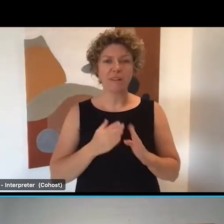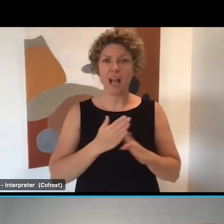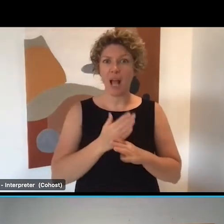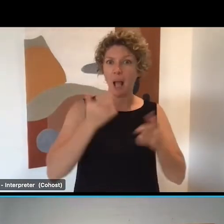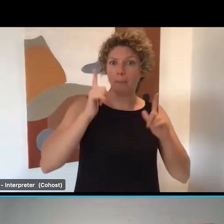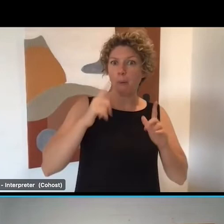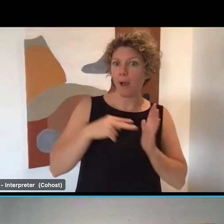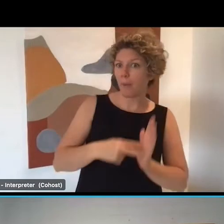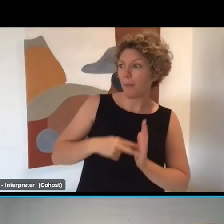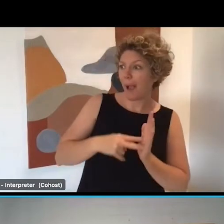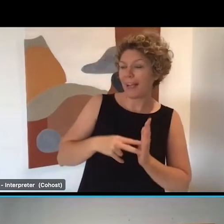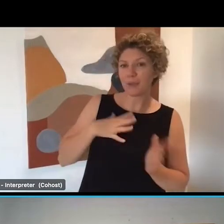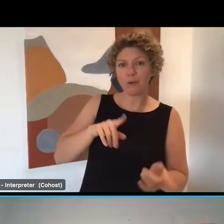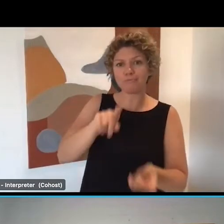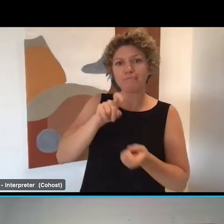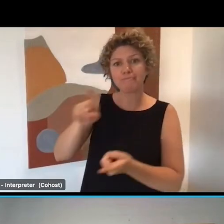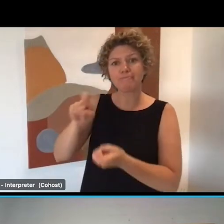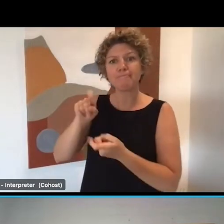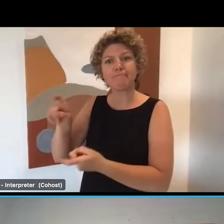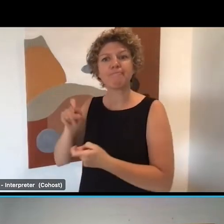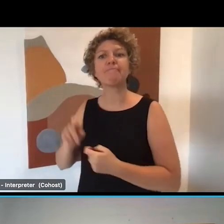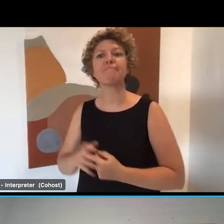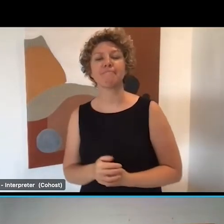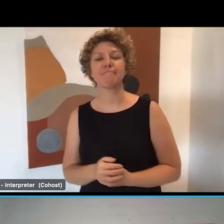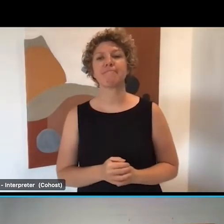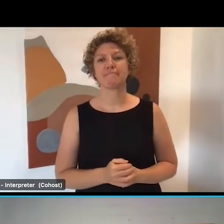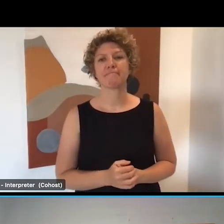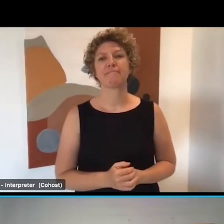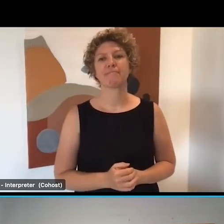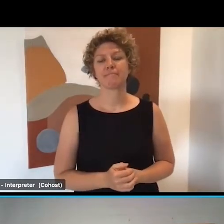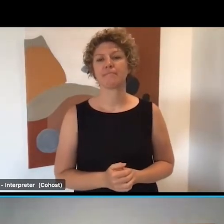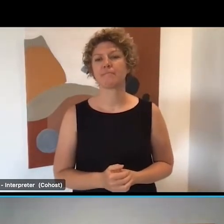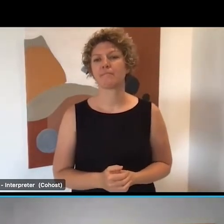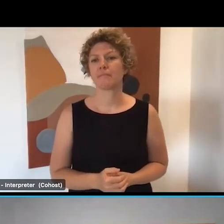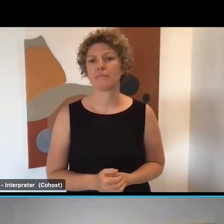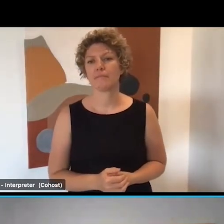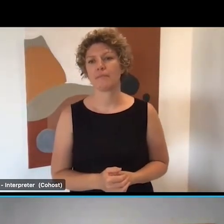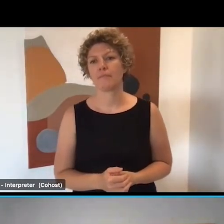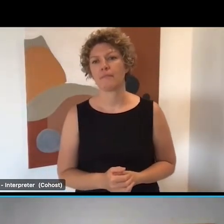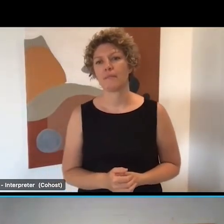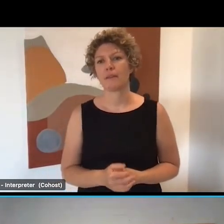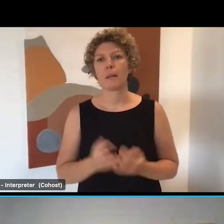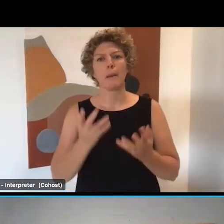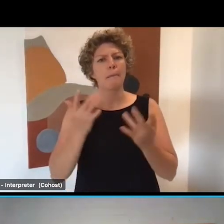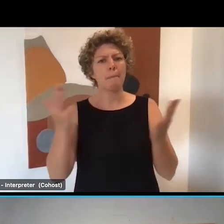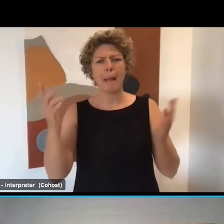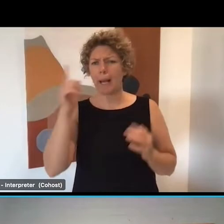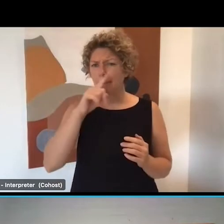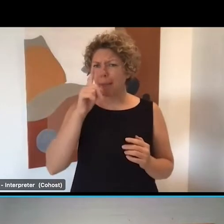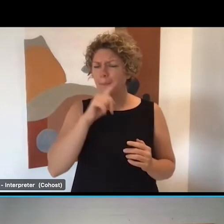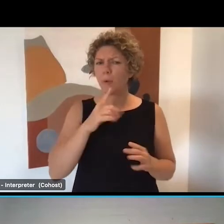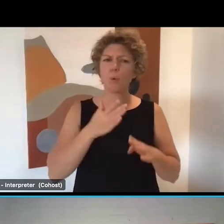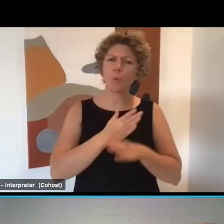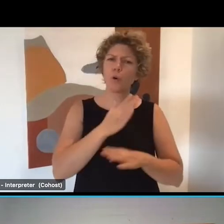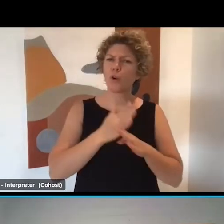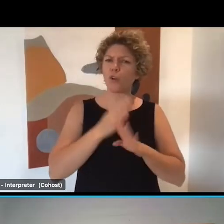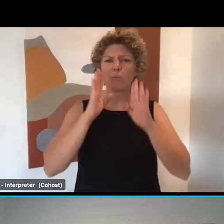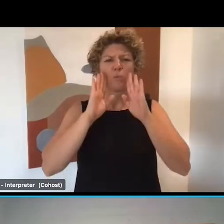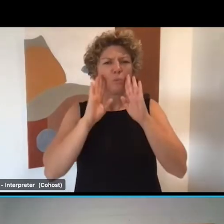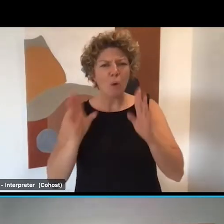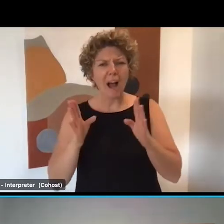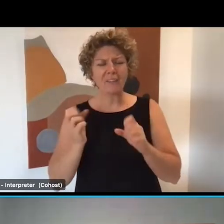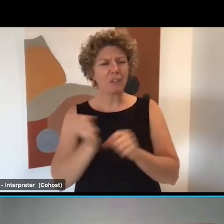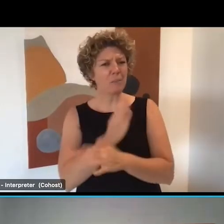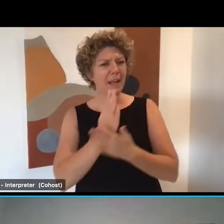the other end to employ local people into their vacancies. We know there are many people doing wonderful work to support you get the workers